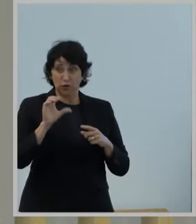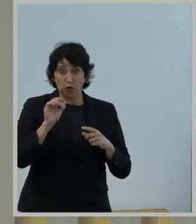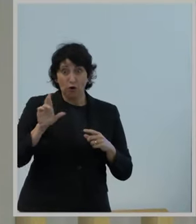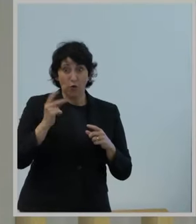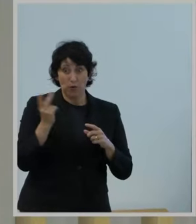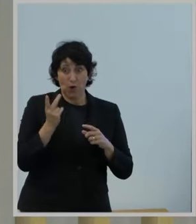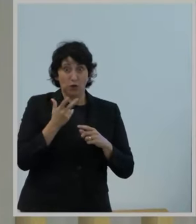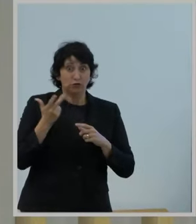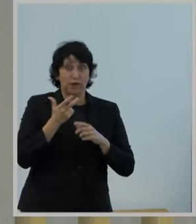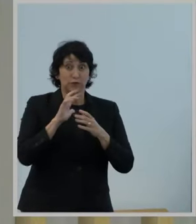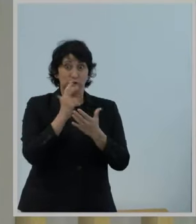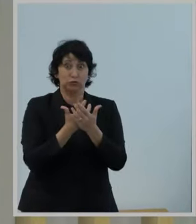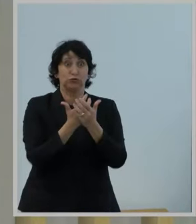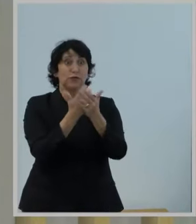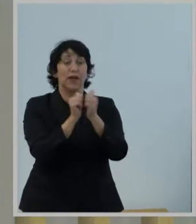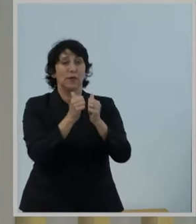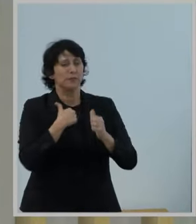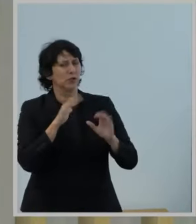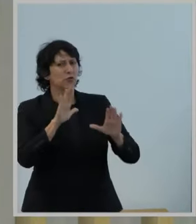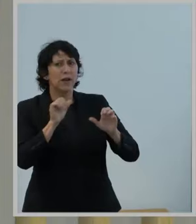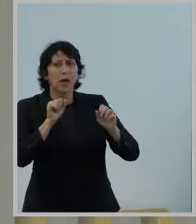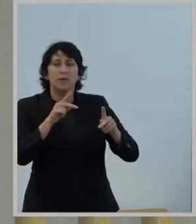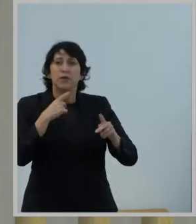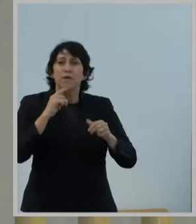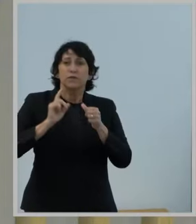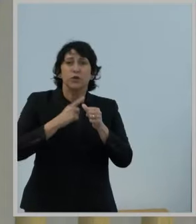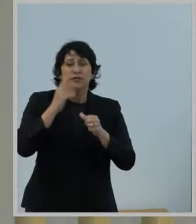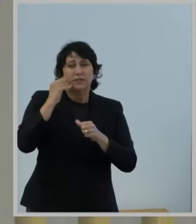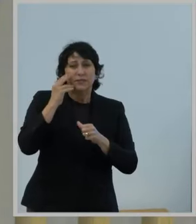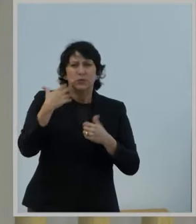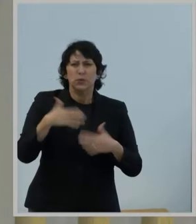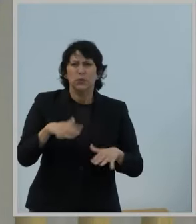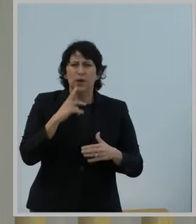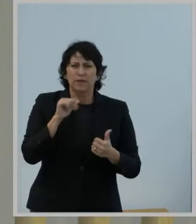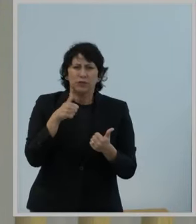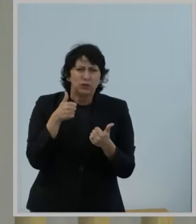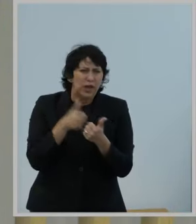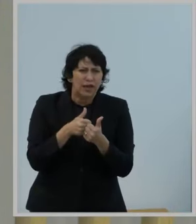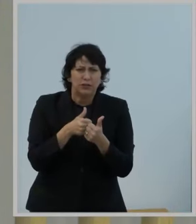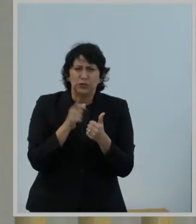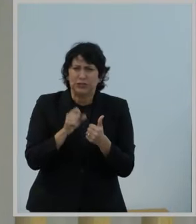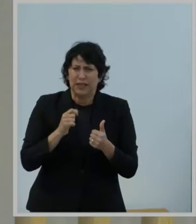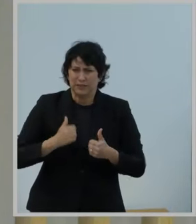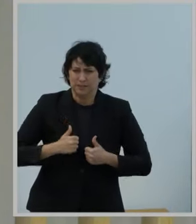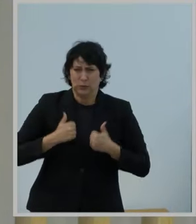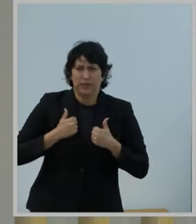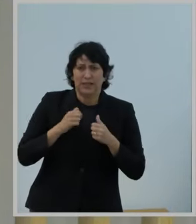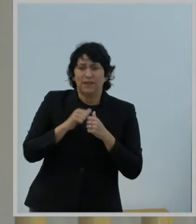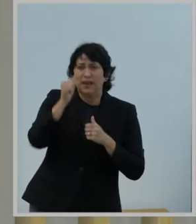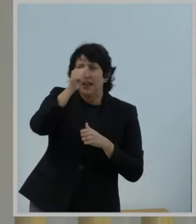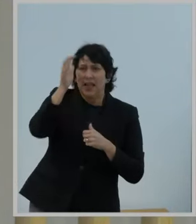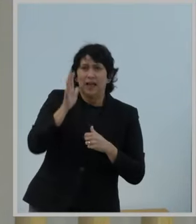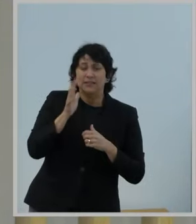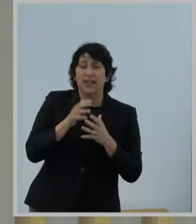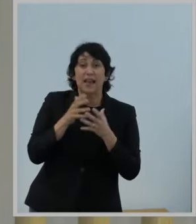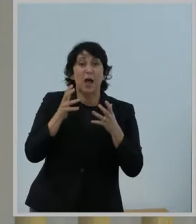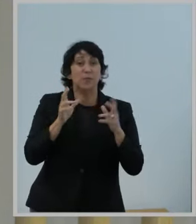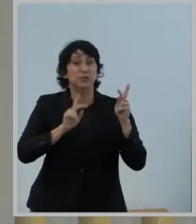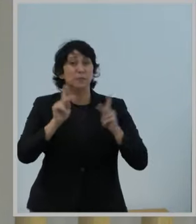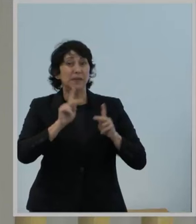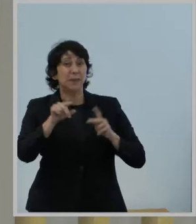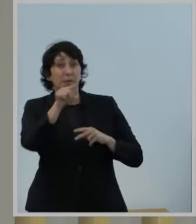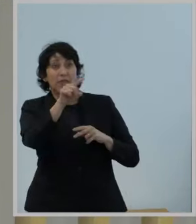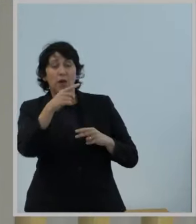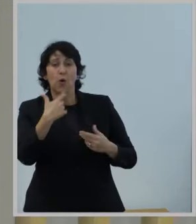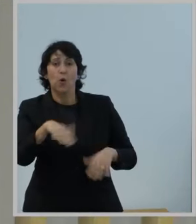And, you know, that was a great opportunity for me to see firsthand how challenging it can be to live in some parts of Alaska and how much people there benefit